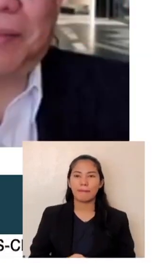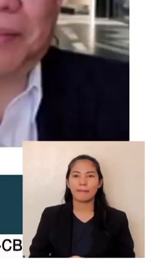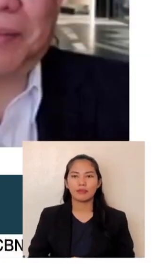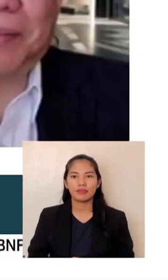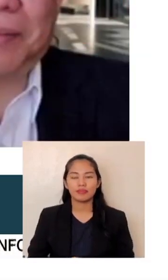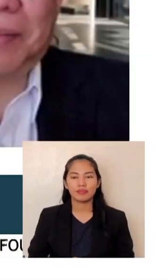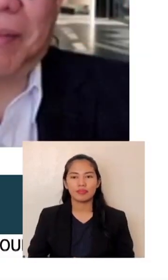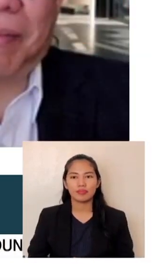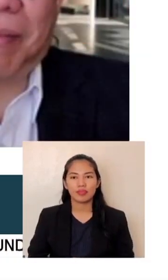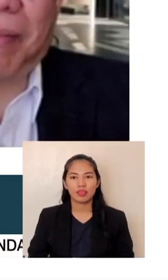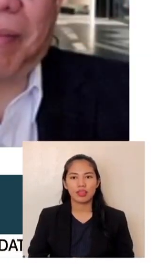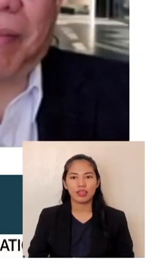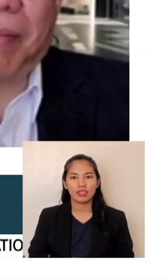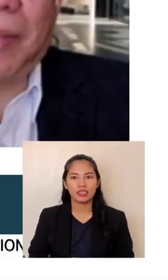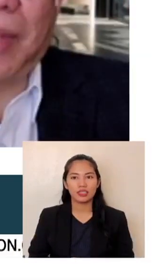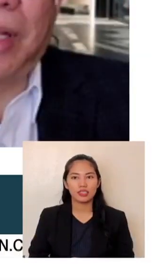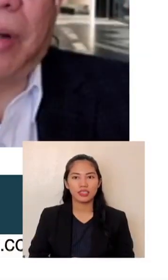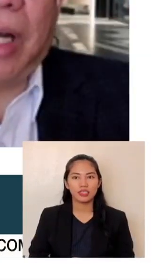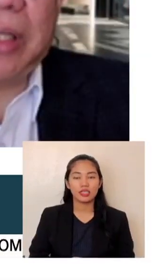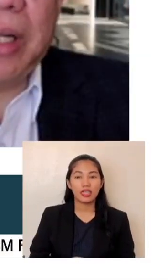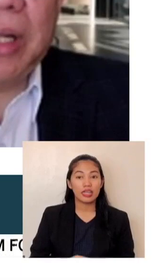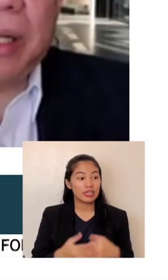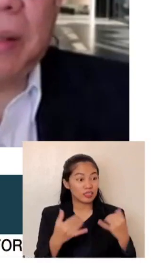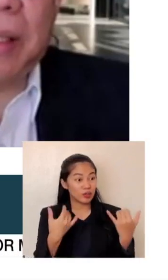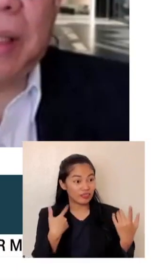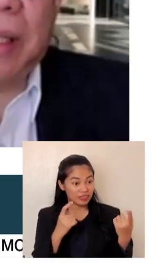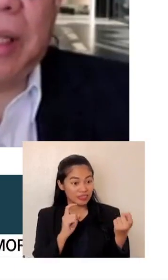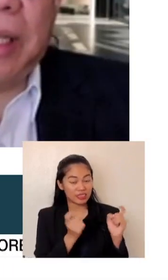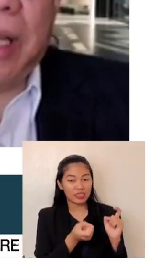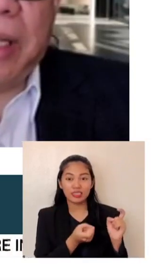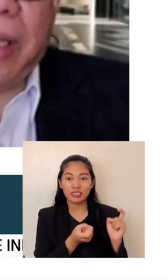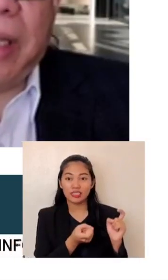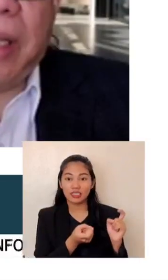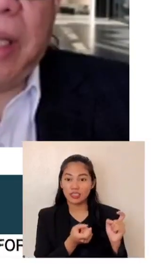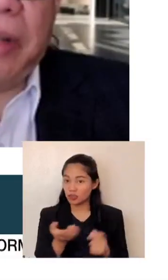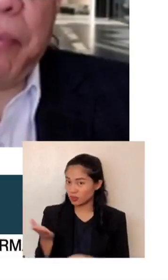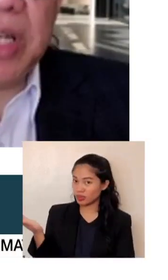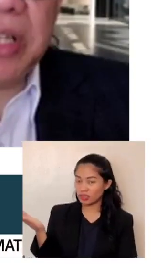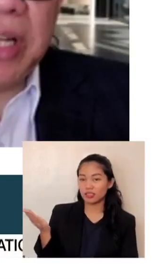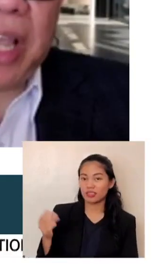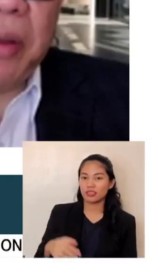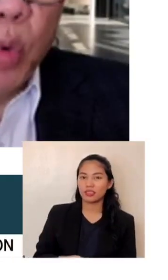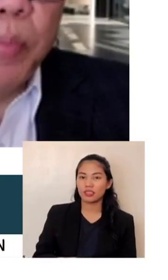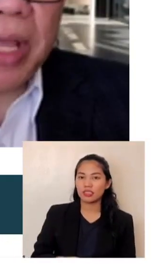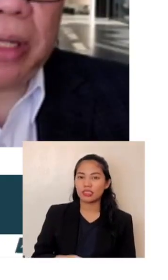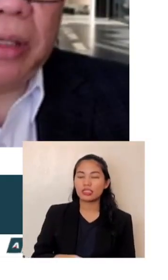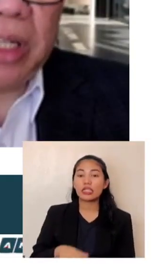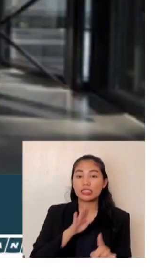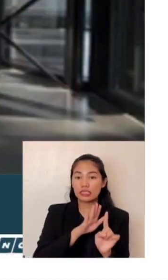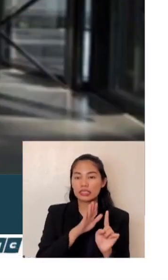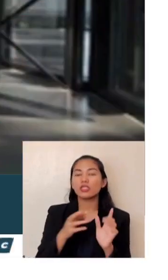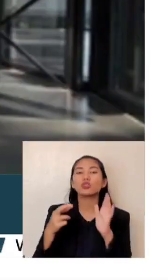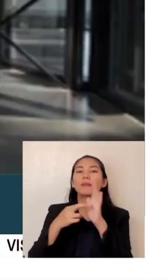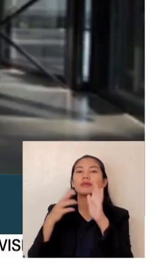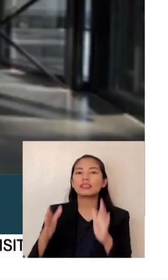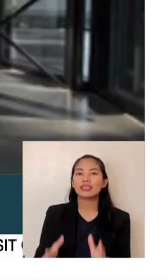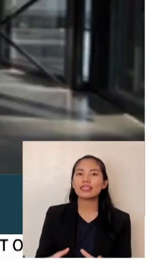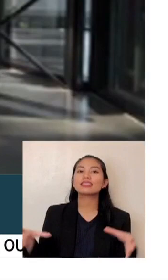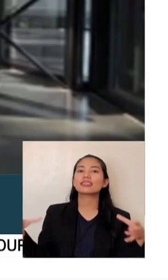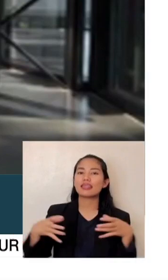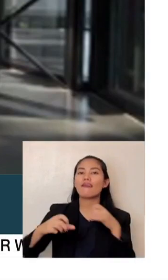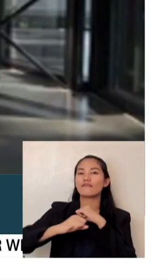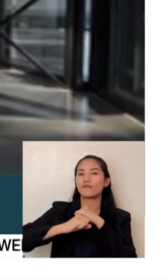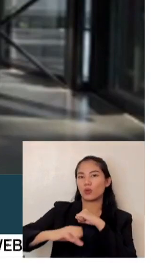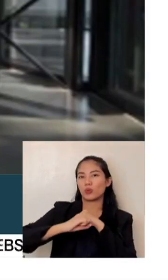gone beyond being pretty and charming now? No, I think he represents a movement. It's a movement, movement